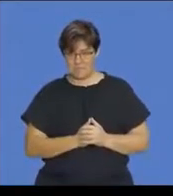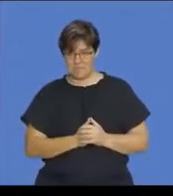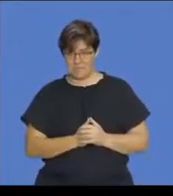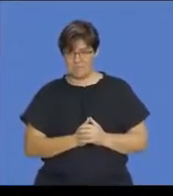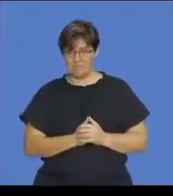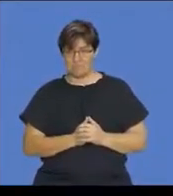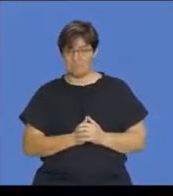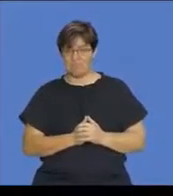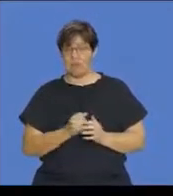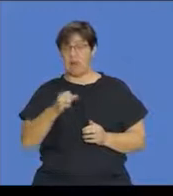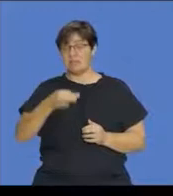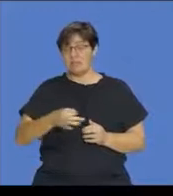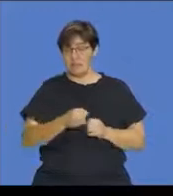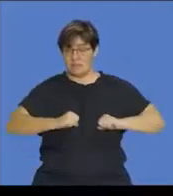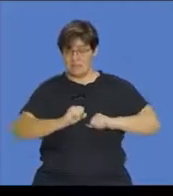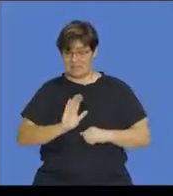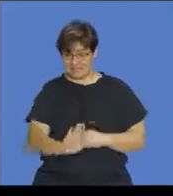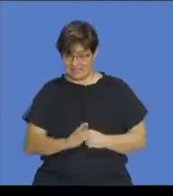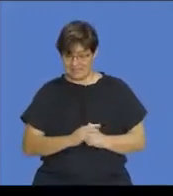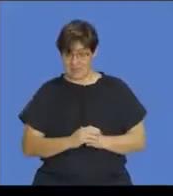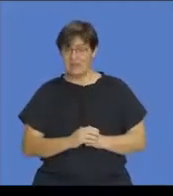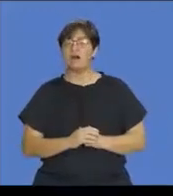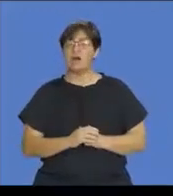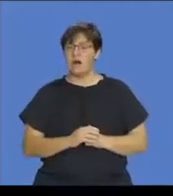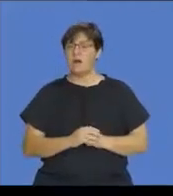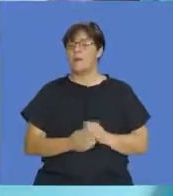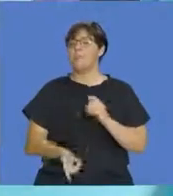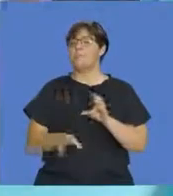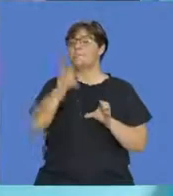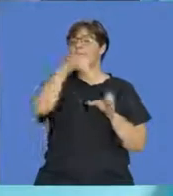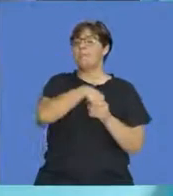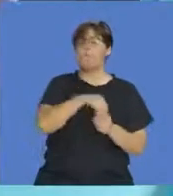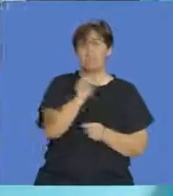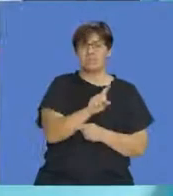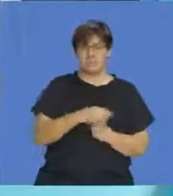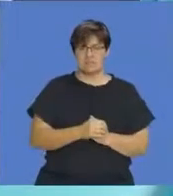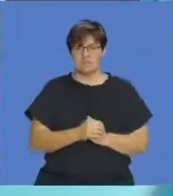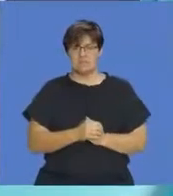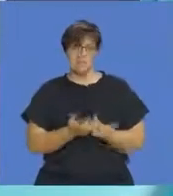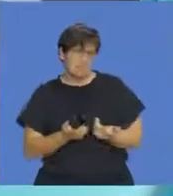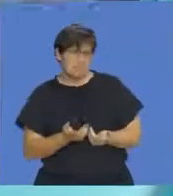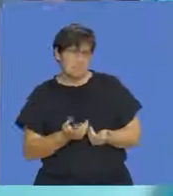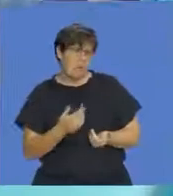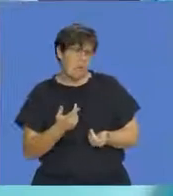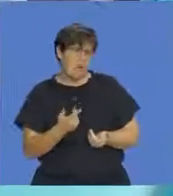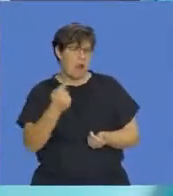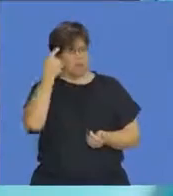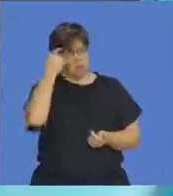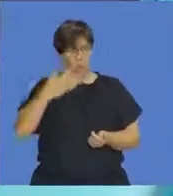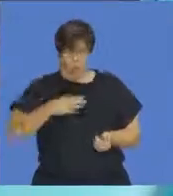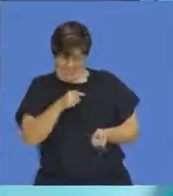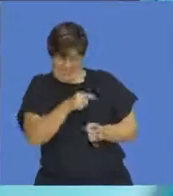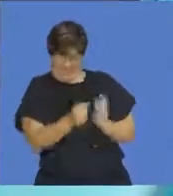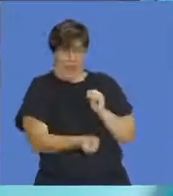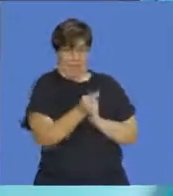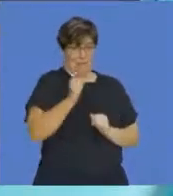the sample space, we can now put into it things that we would like to happen, that we don't want to